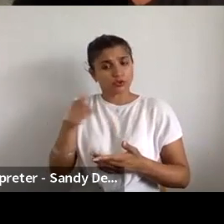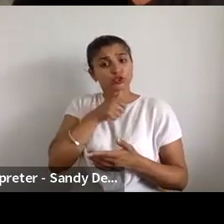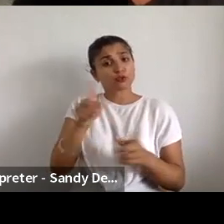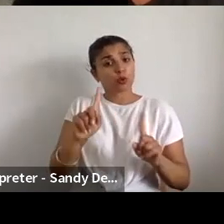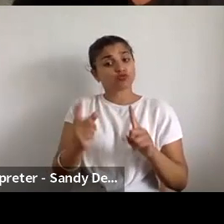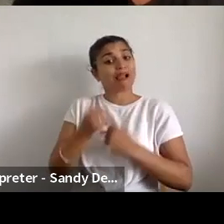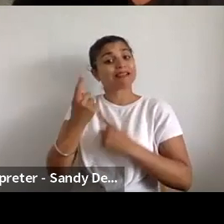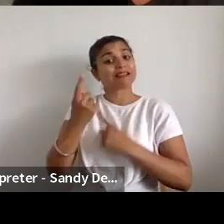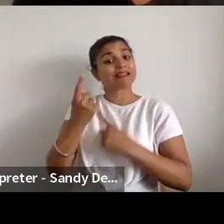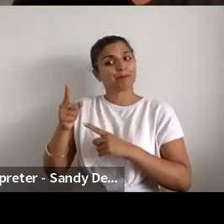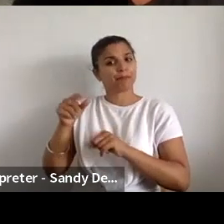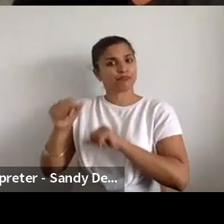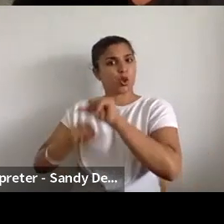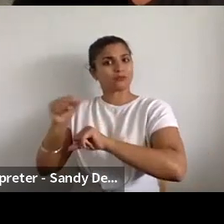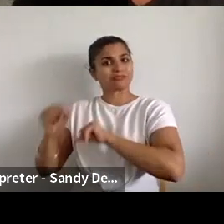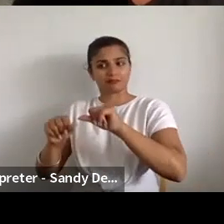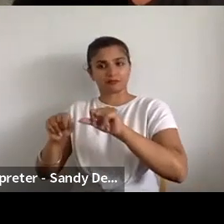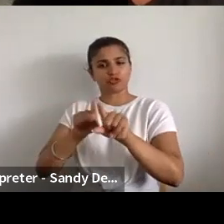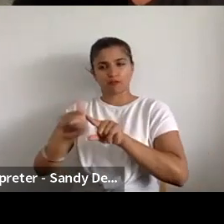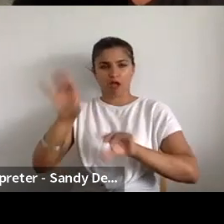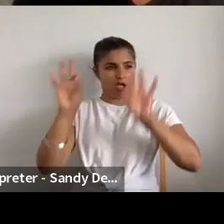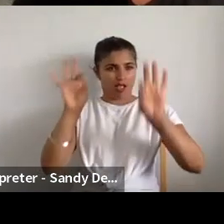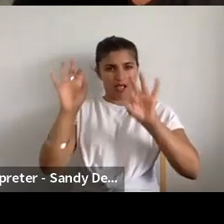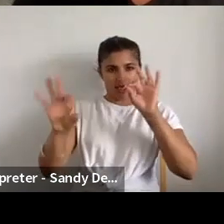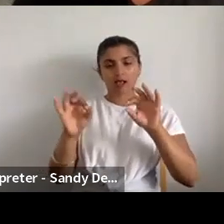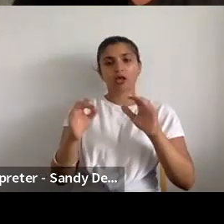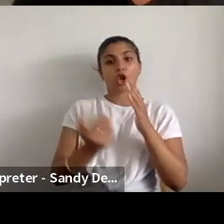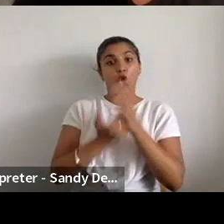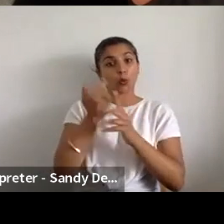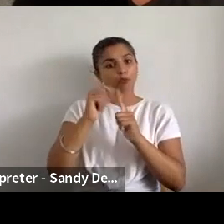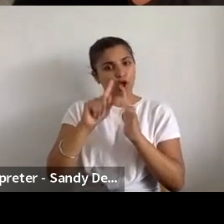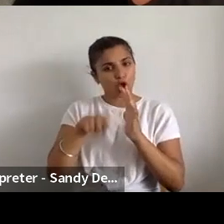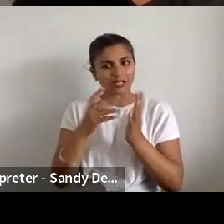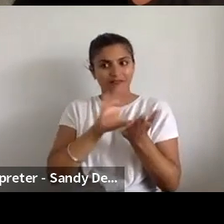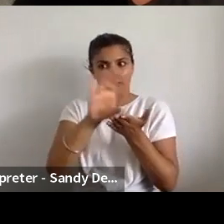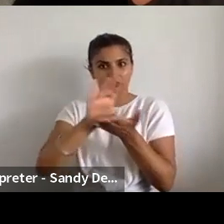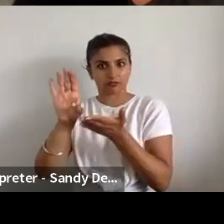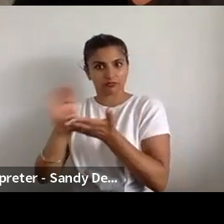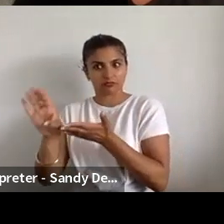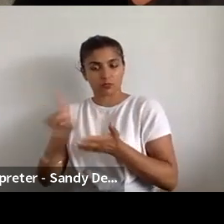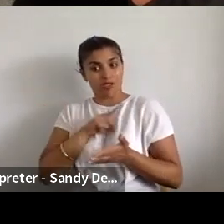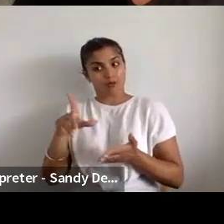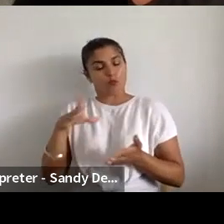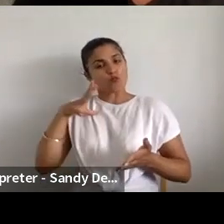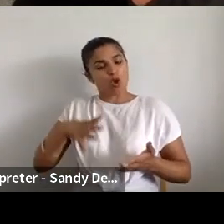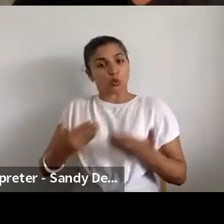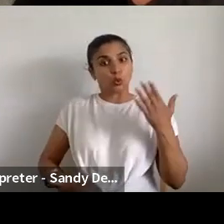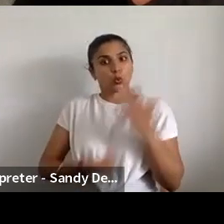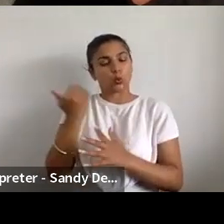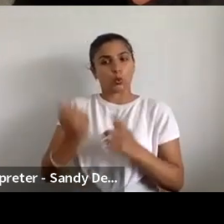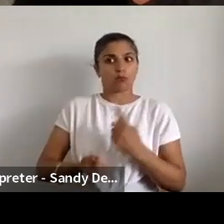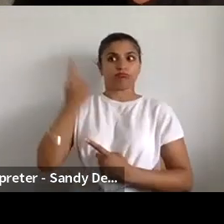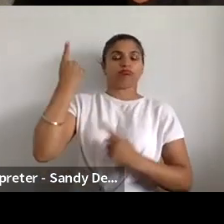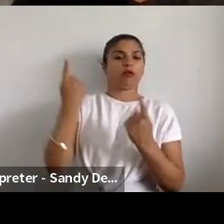projects experiments essentially to try and discover new breakthroughs. And they absolutely rely on randomness to counter